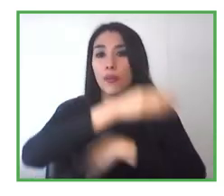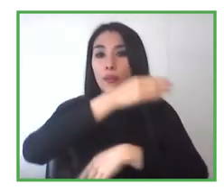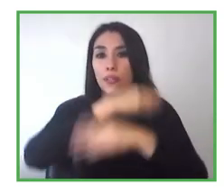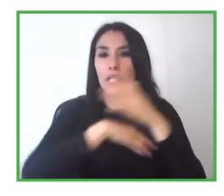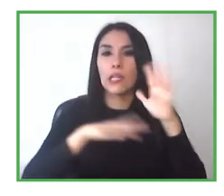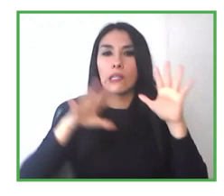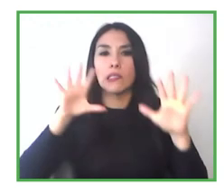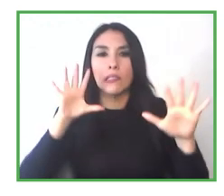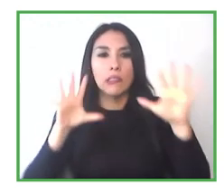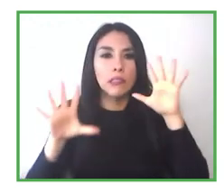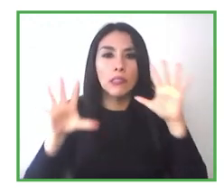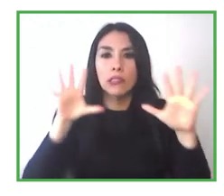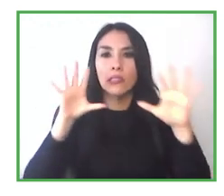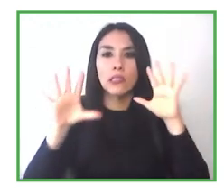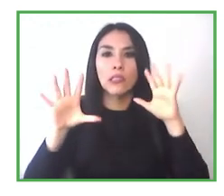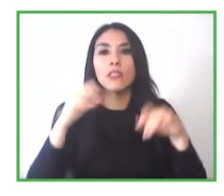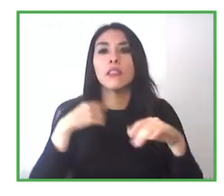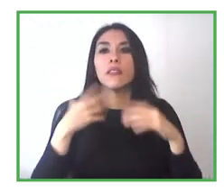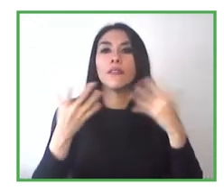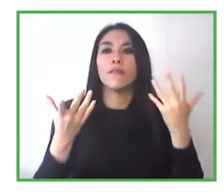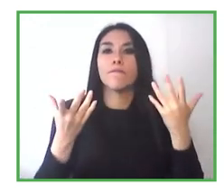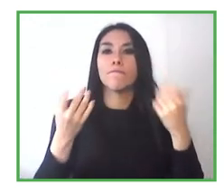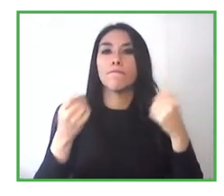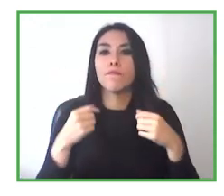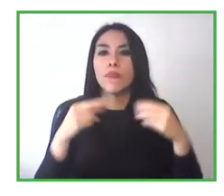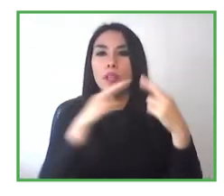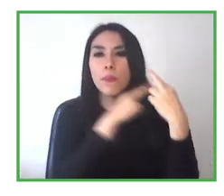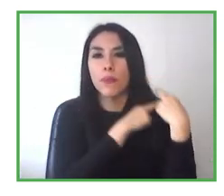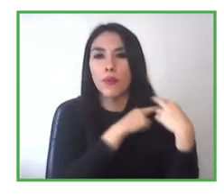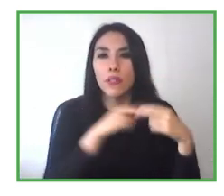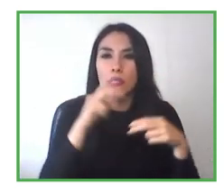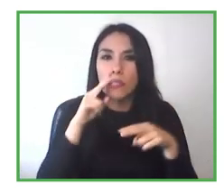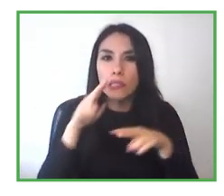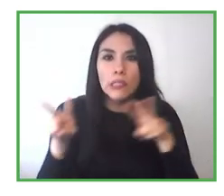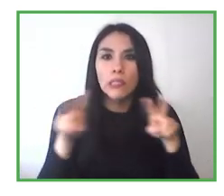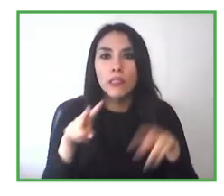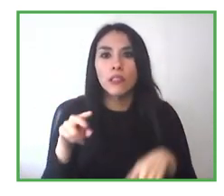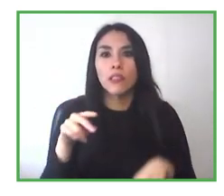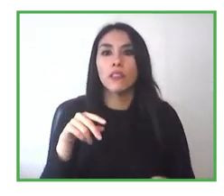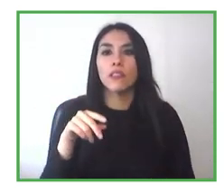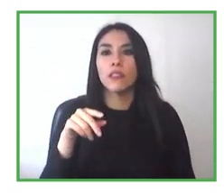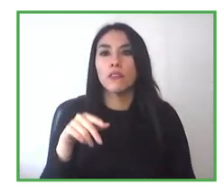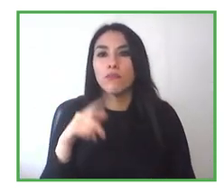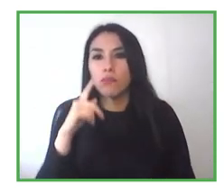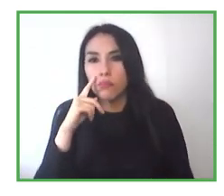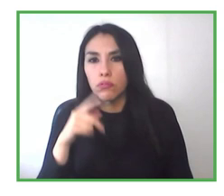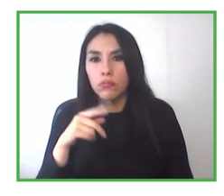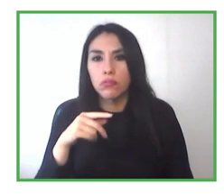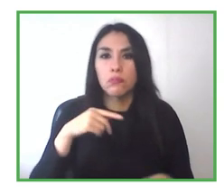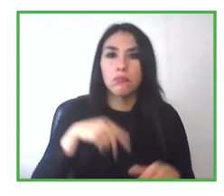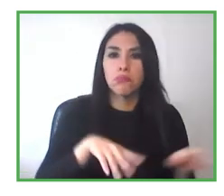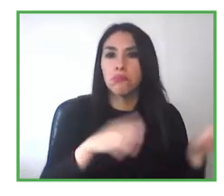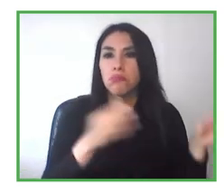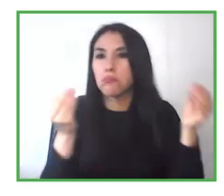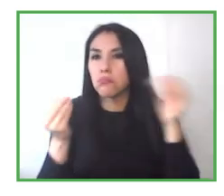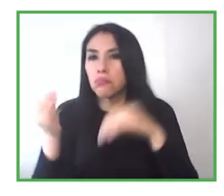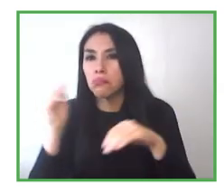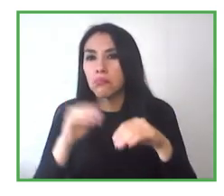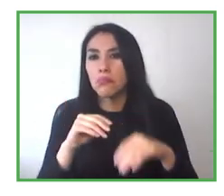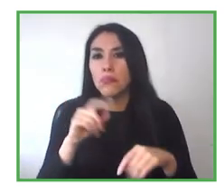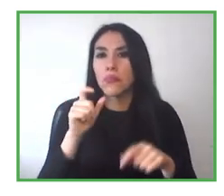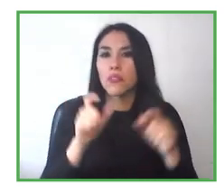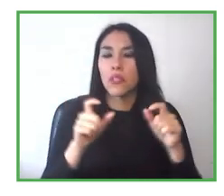disability can carry out, they can do any sort of work. We find people with disabilities who are specialised professionals with